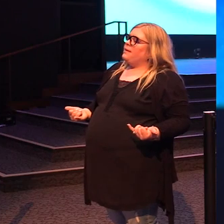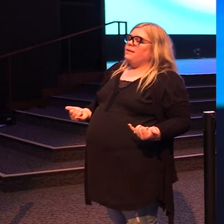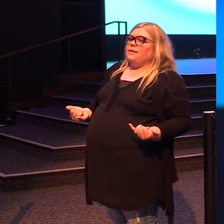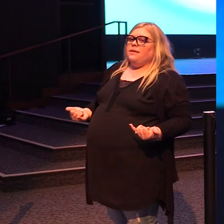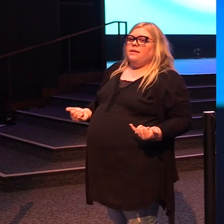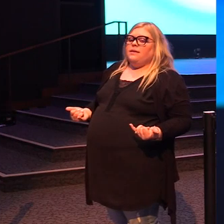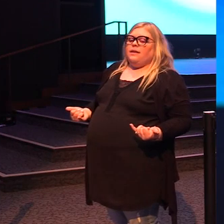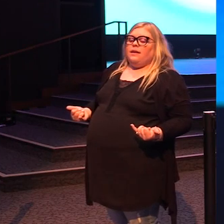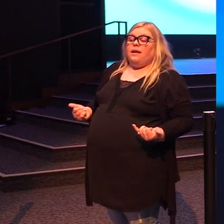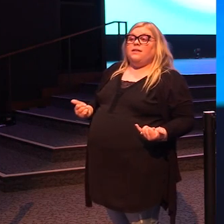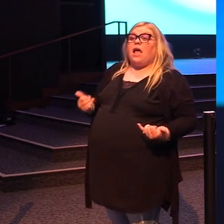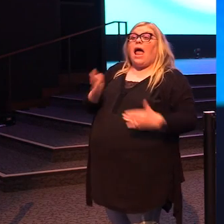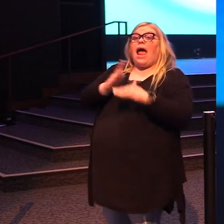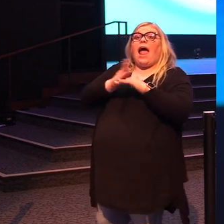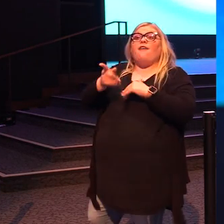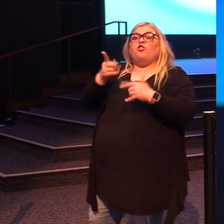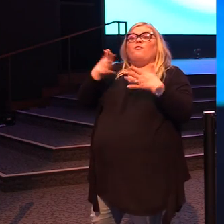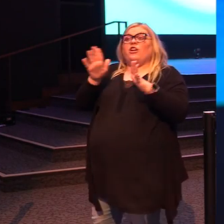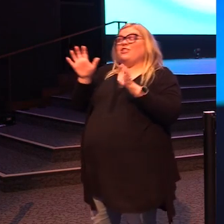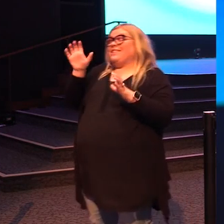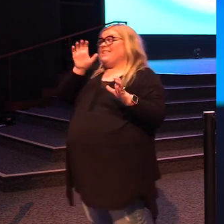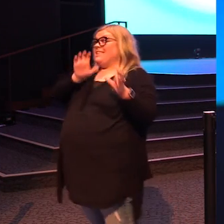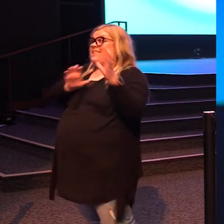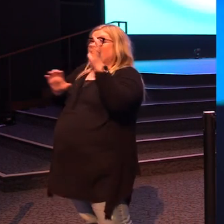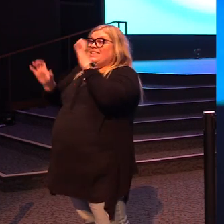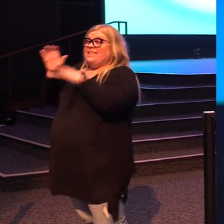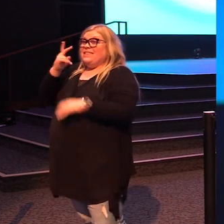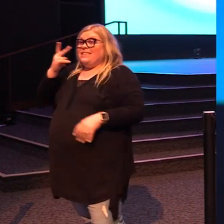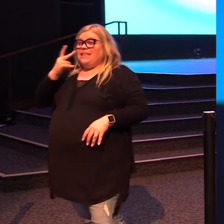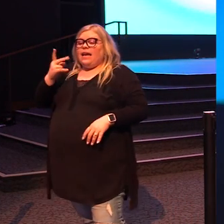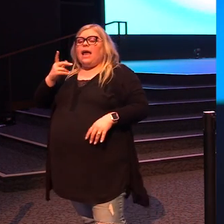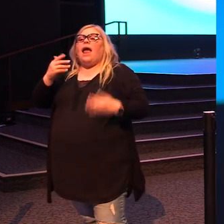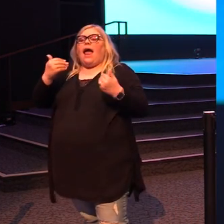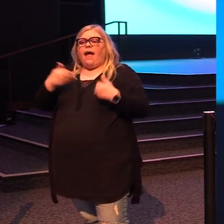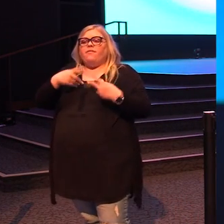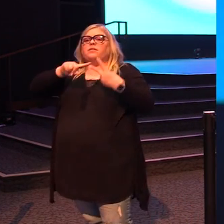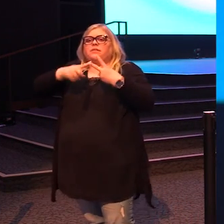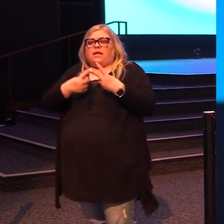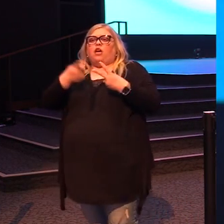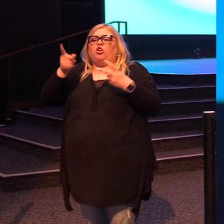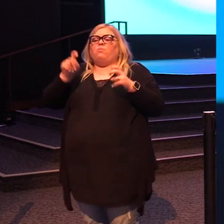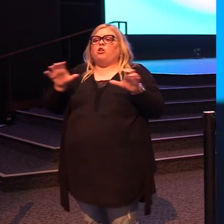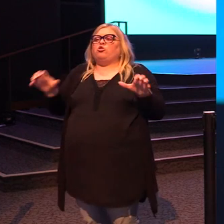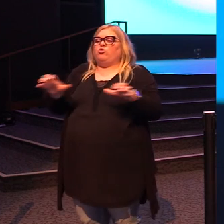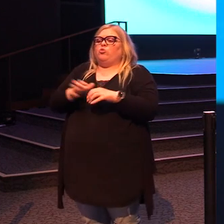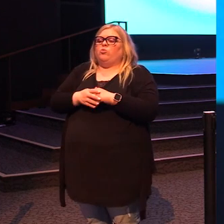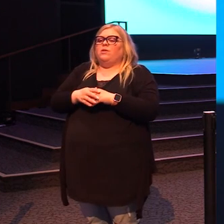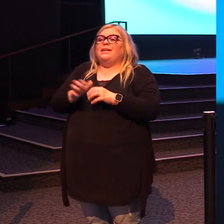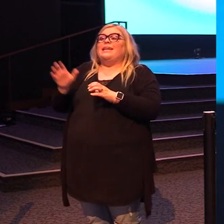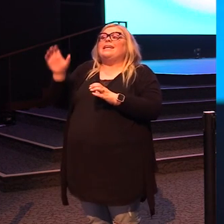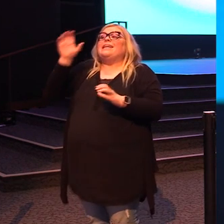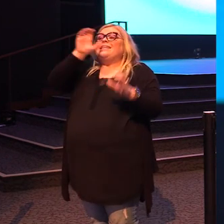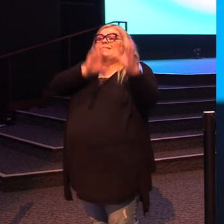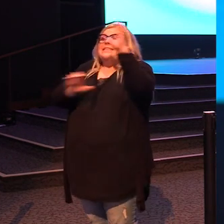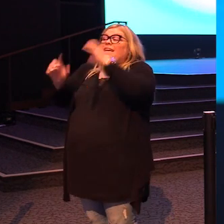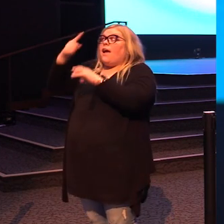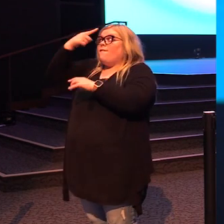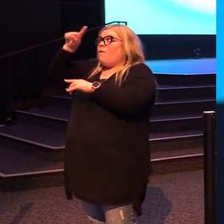Because after you seek to see, there's something else you must do. You have to seek to stay.